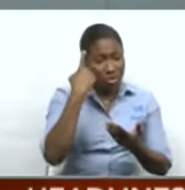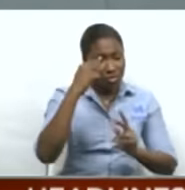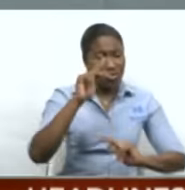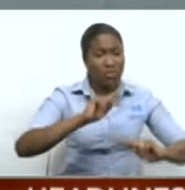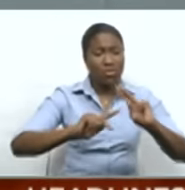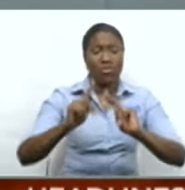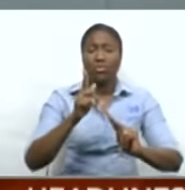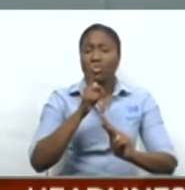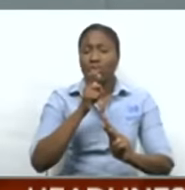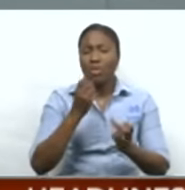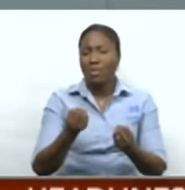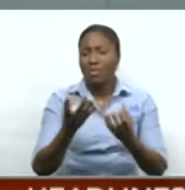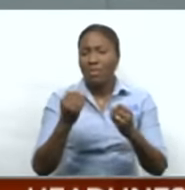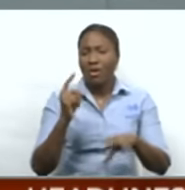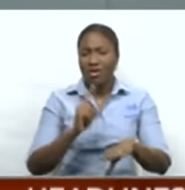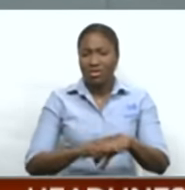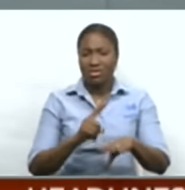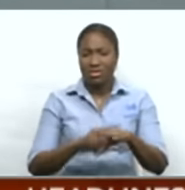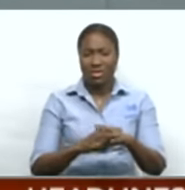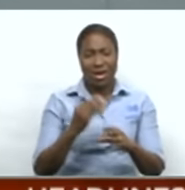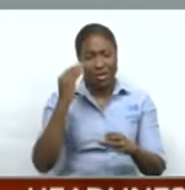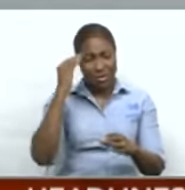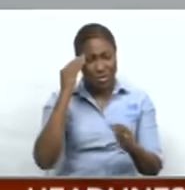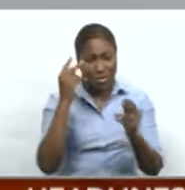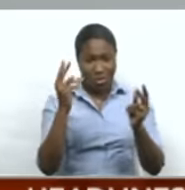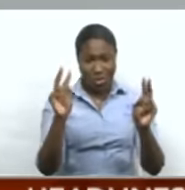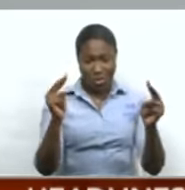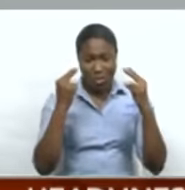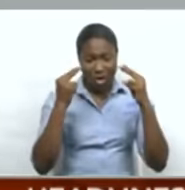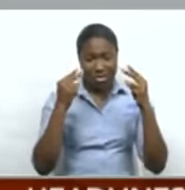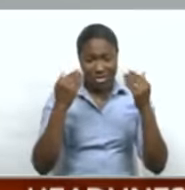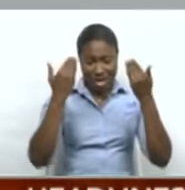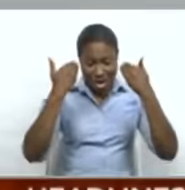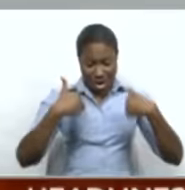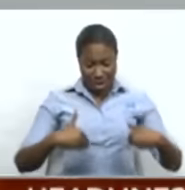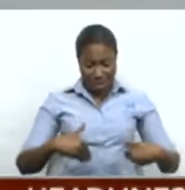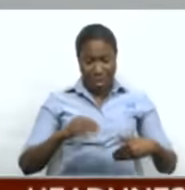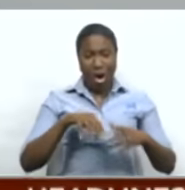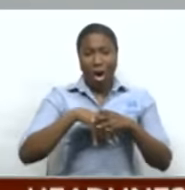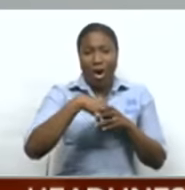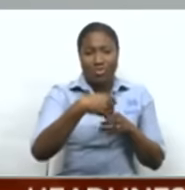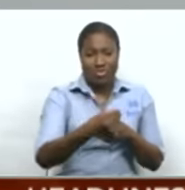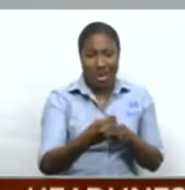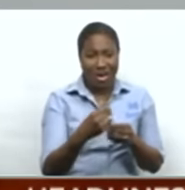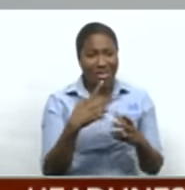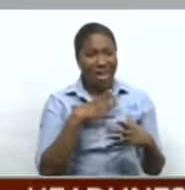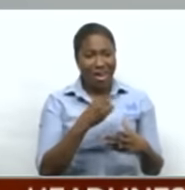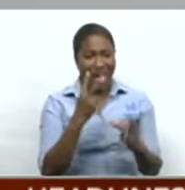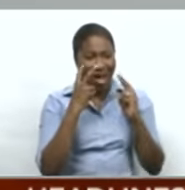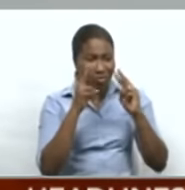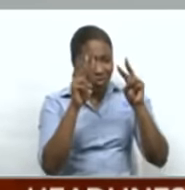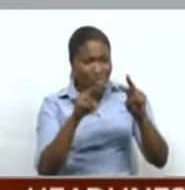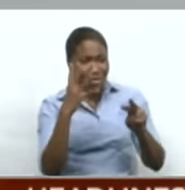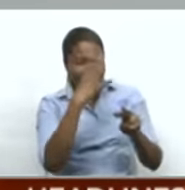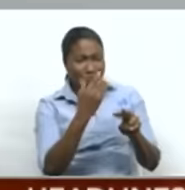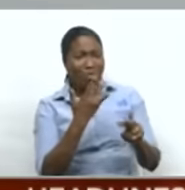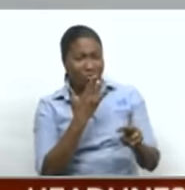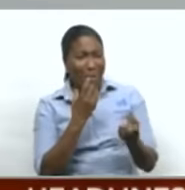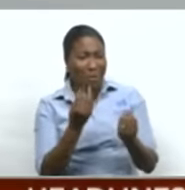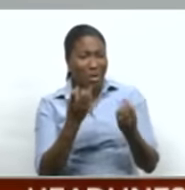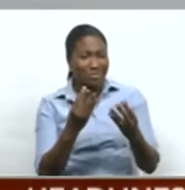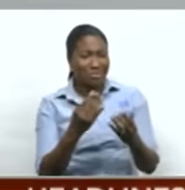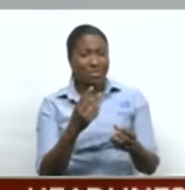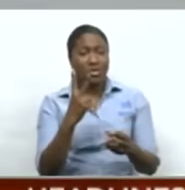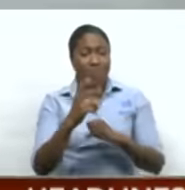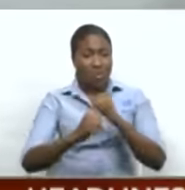often places emphasis on physical appearance. Two years ago, her battle with breast cancer took her under the knife and over into